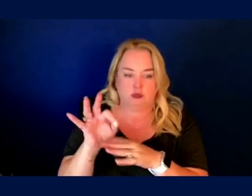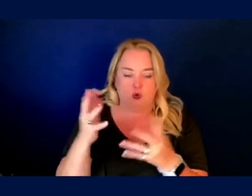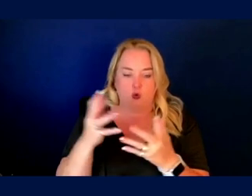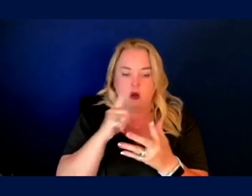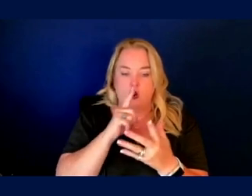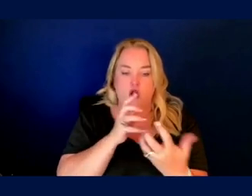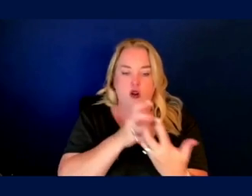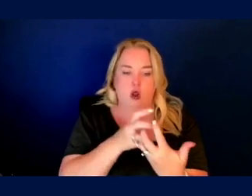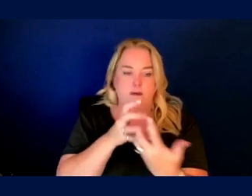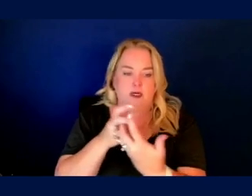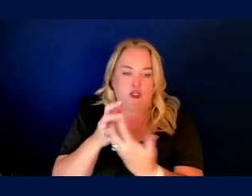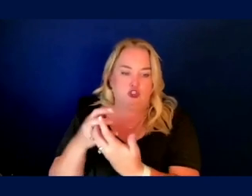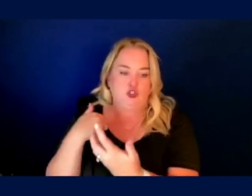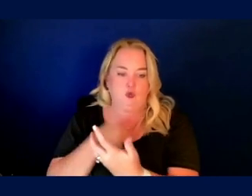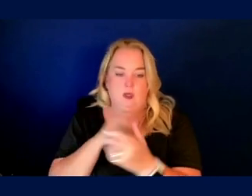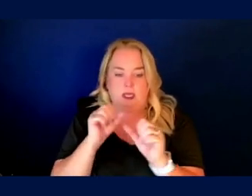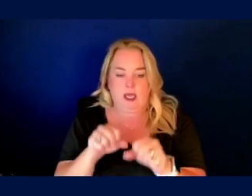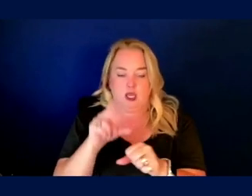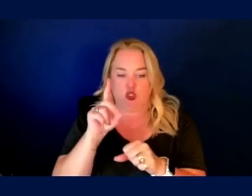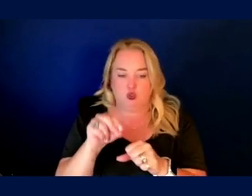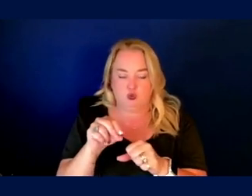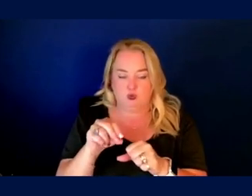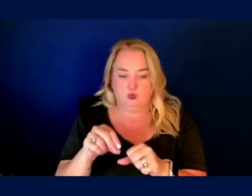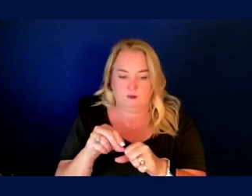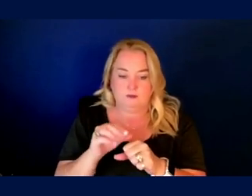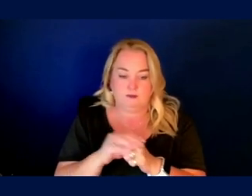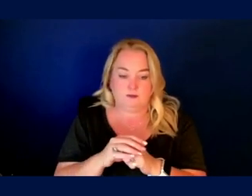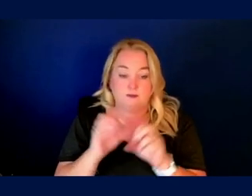we can make for people to achieve the maximum function.